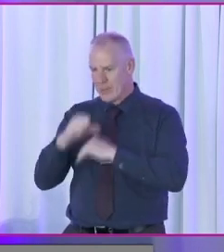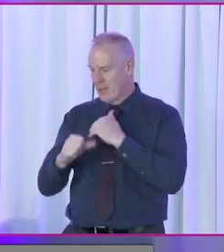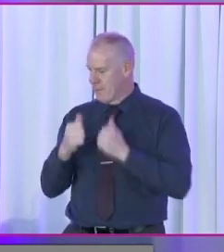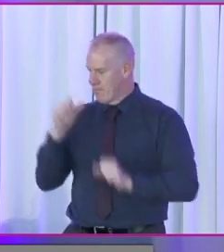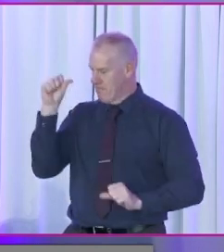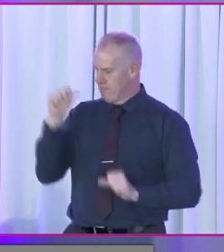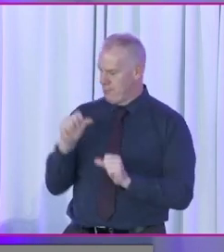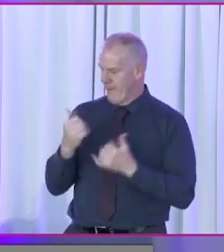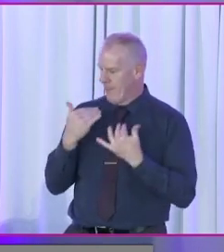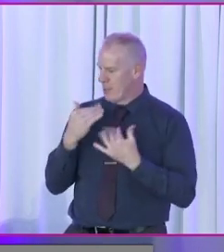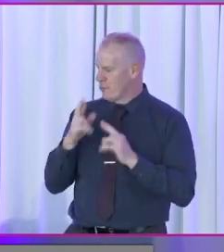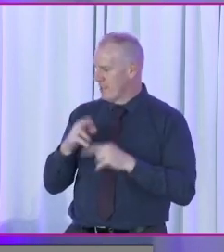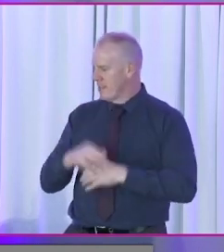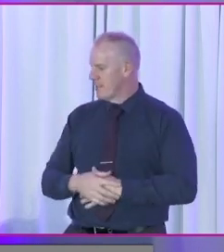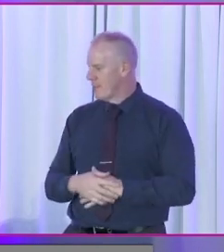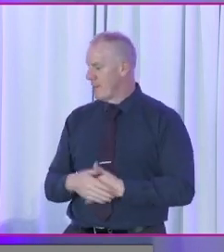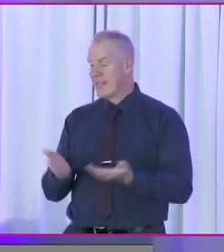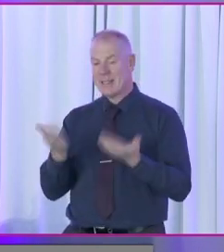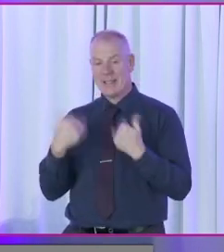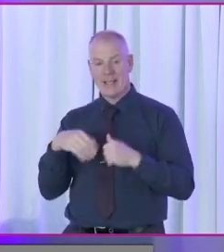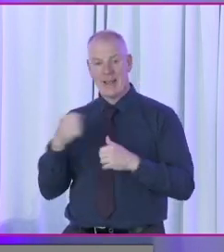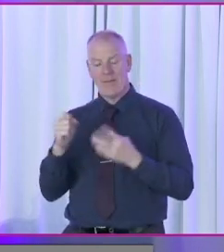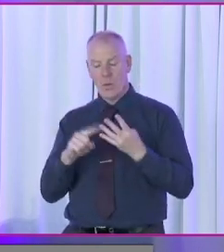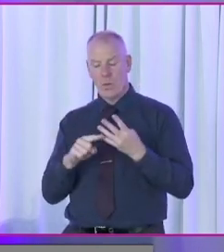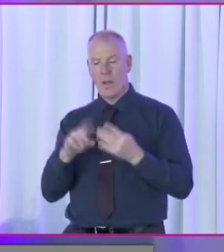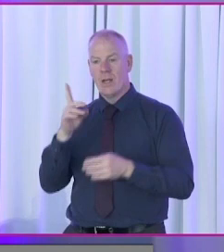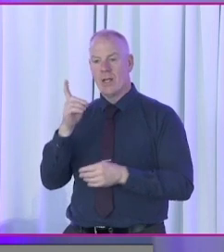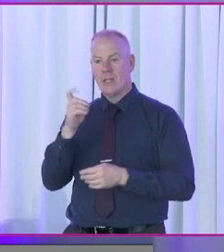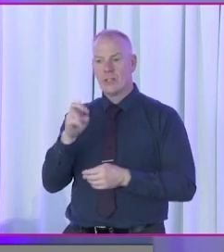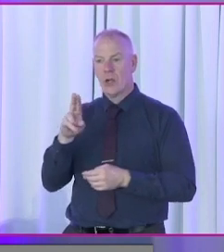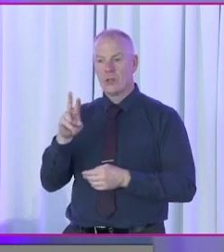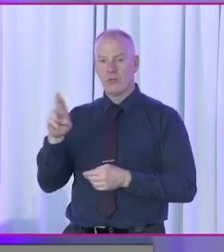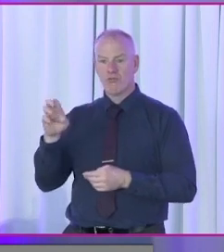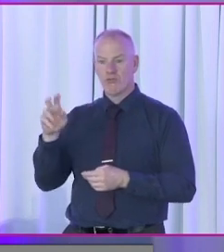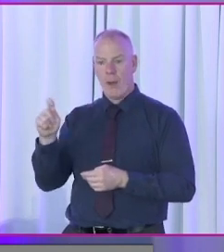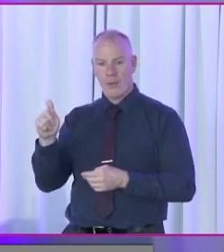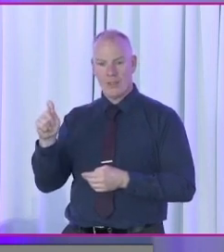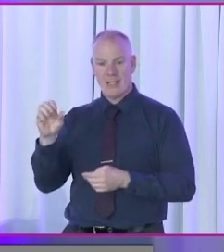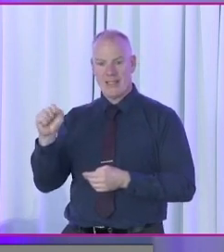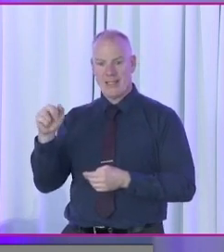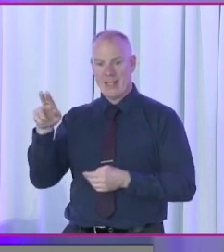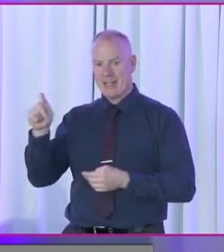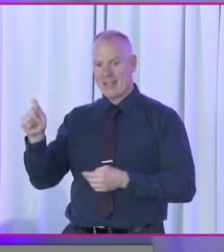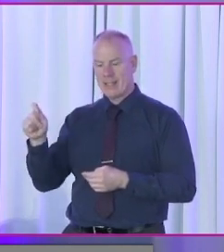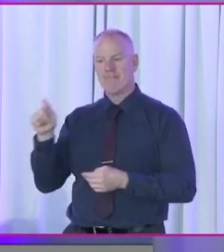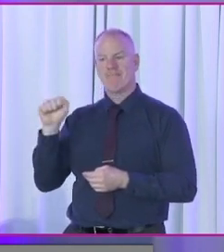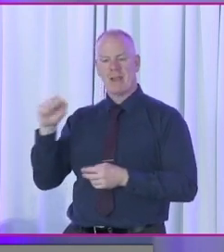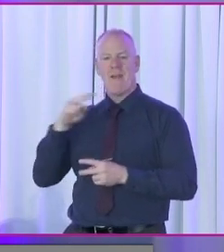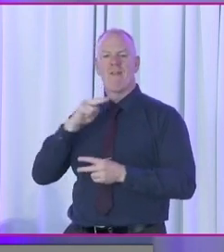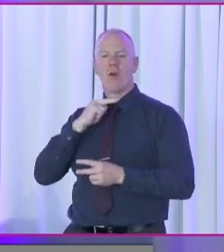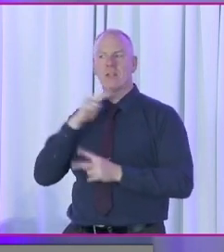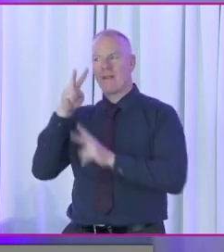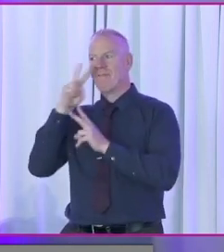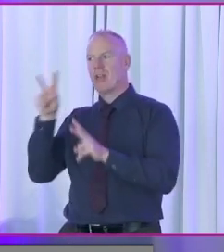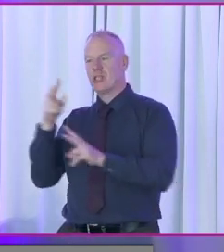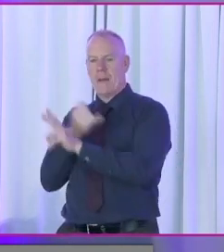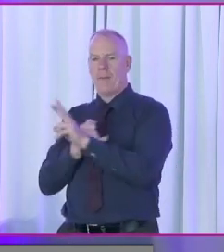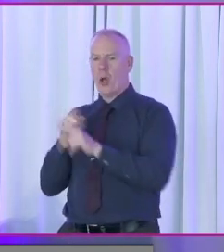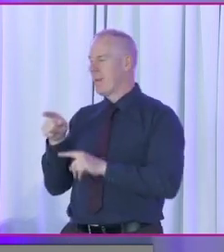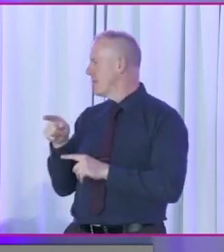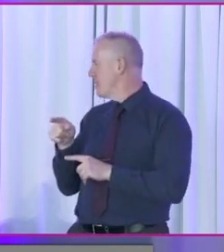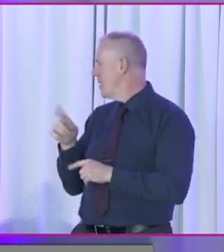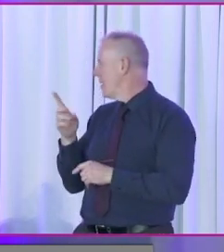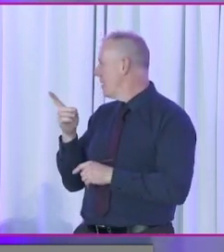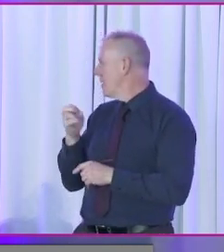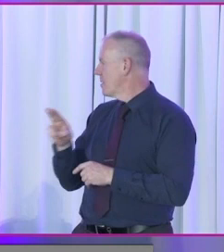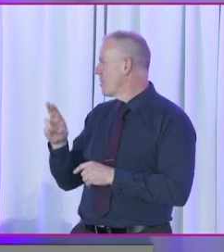very, very informative. Next, we're going to have Dr Robert Sinnott, who's the coordinator of Voice of Vision Impairment. And Dr